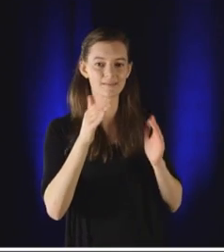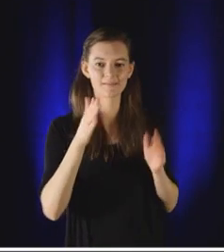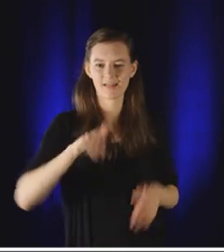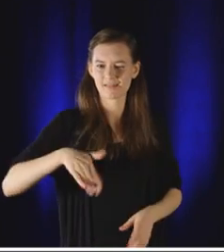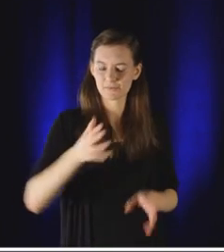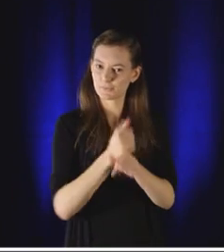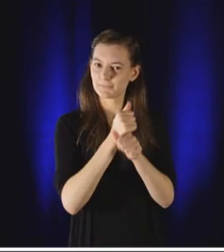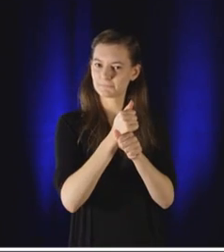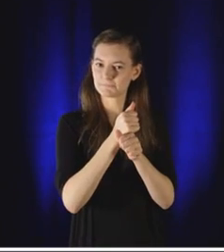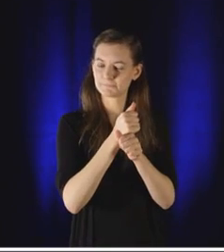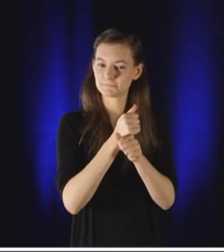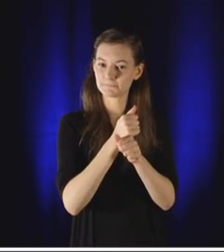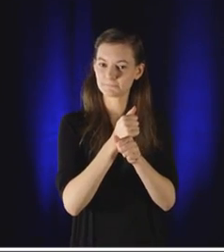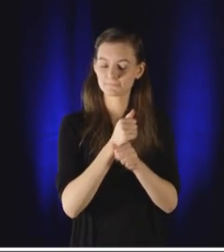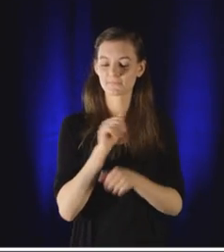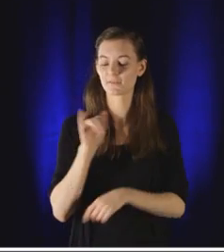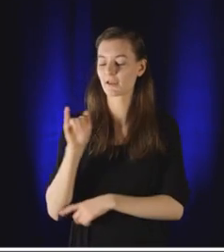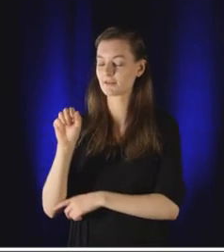their countries yet?